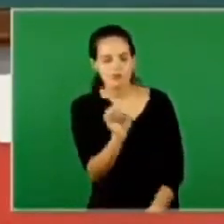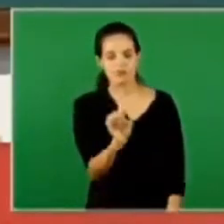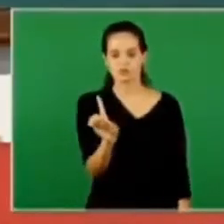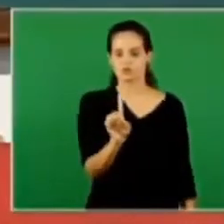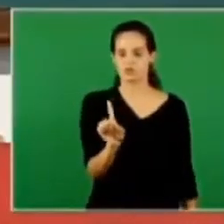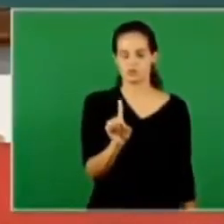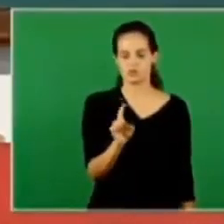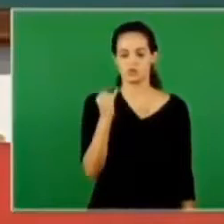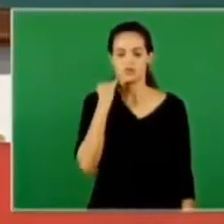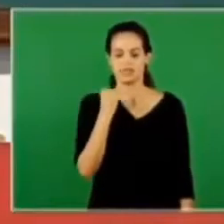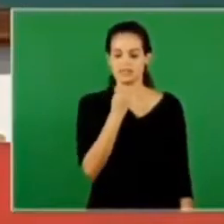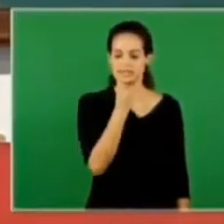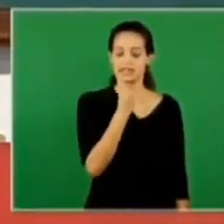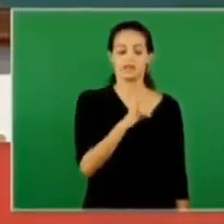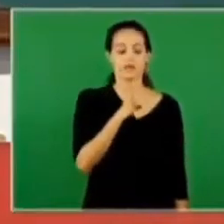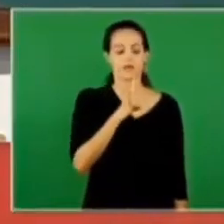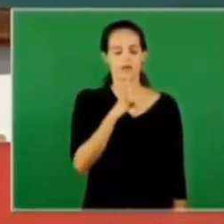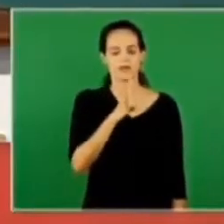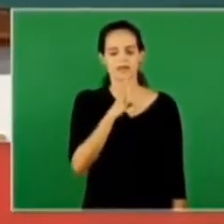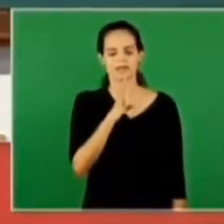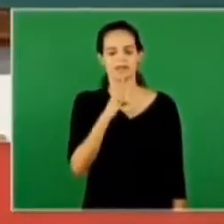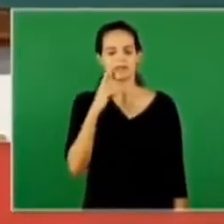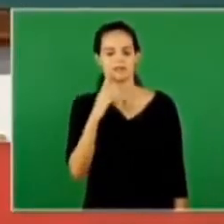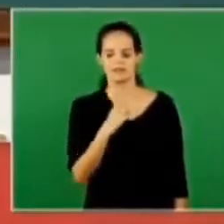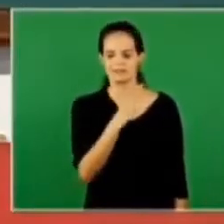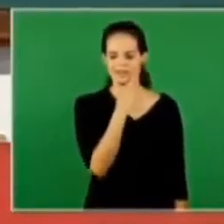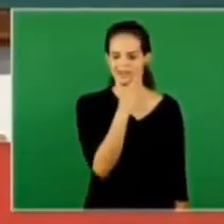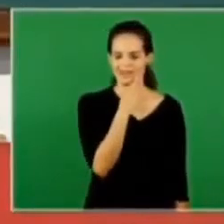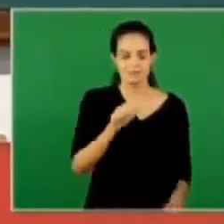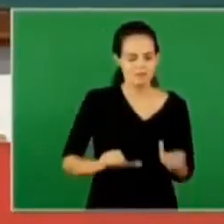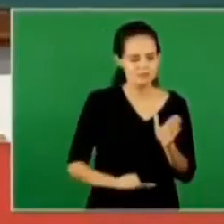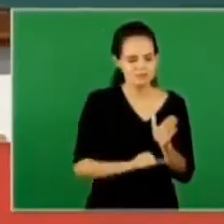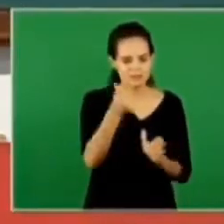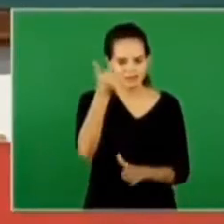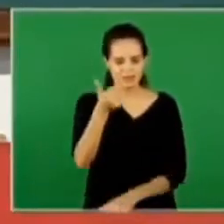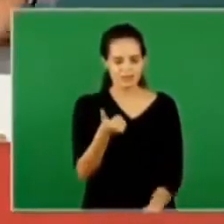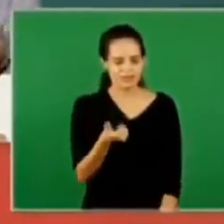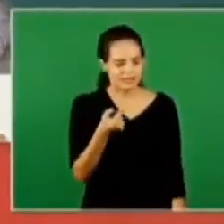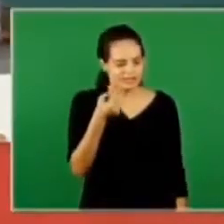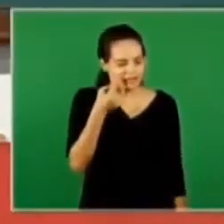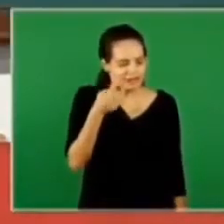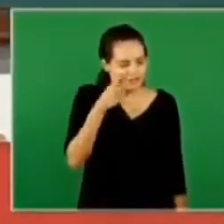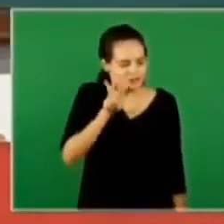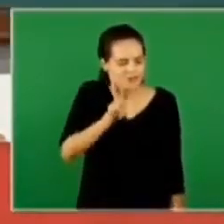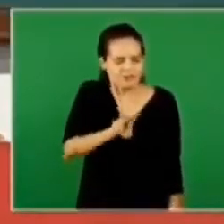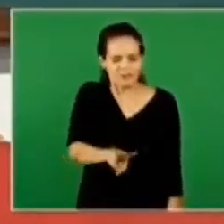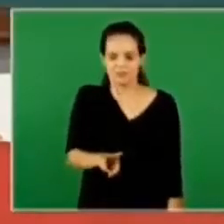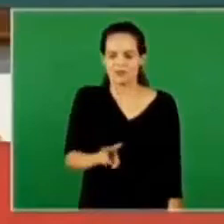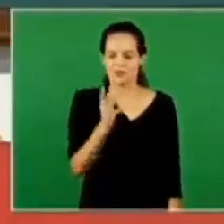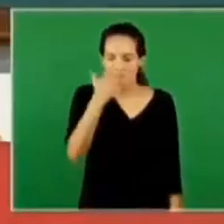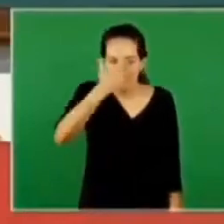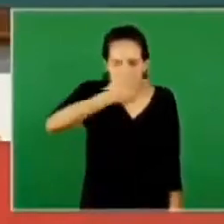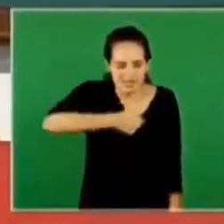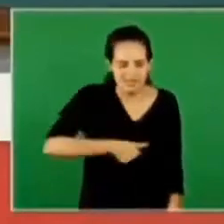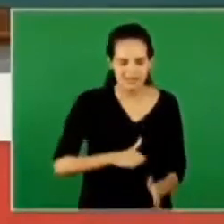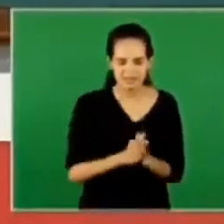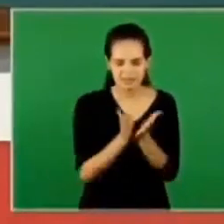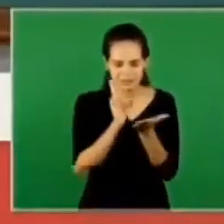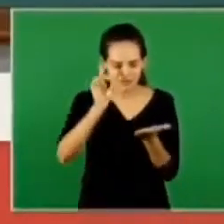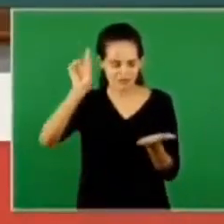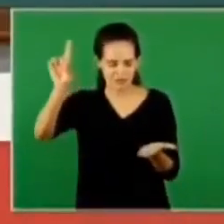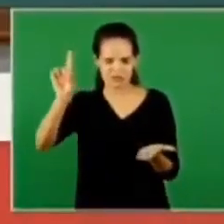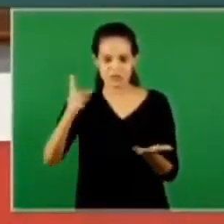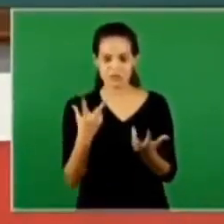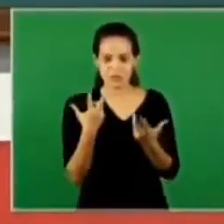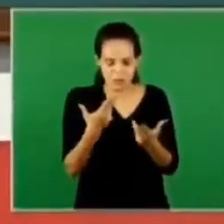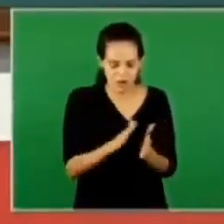her eyes when isaac met rebecca the first thing that he saw was the biblical beauty was